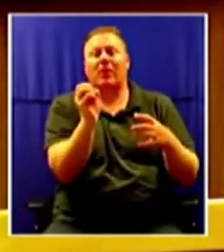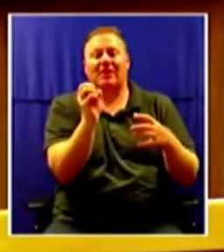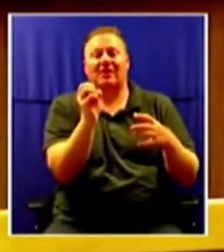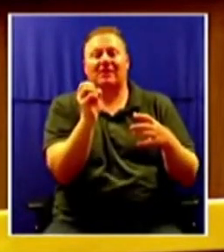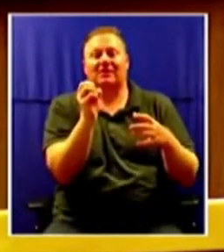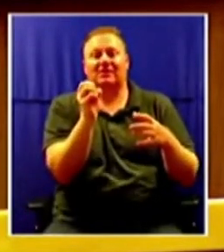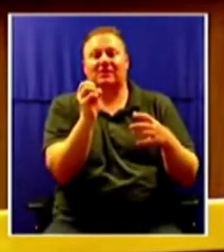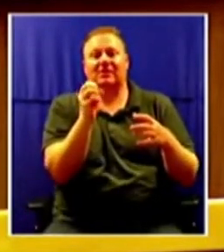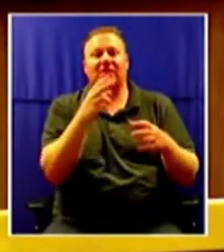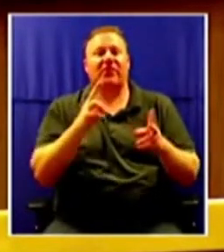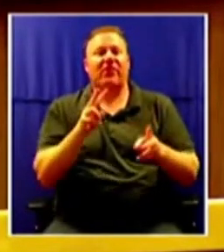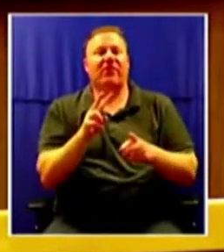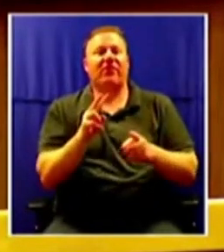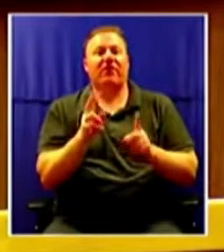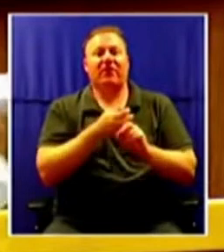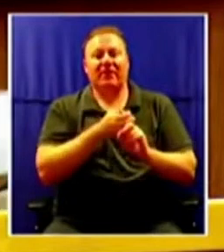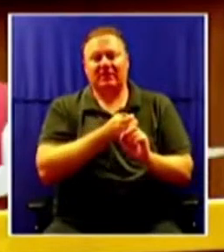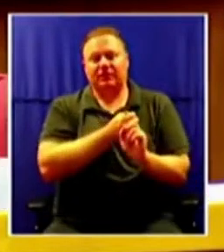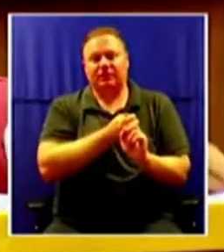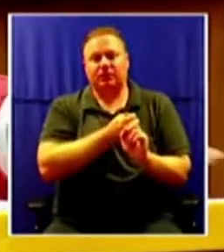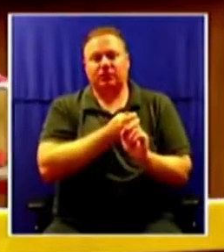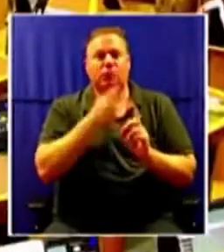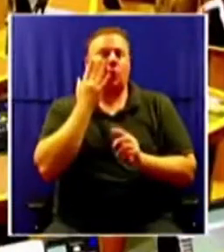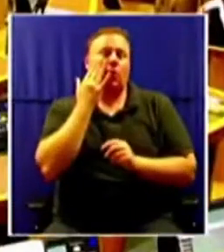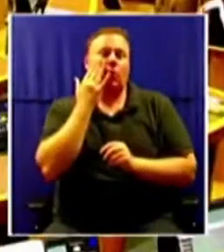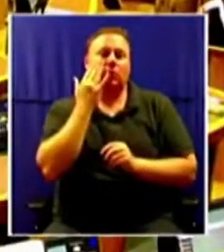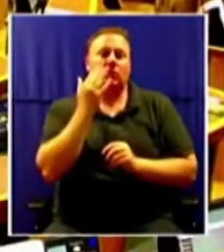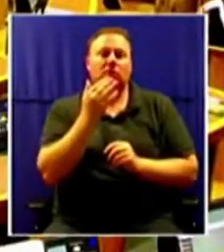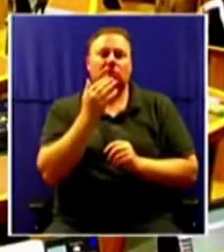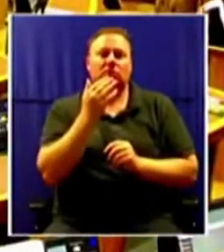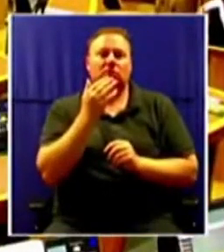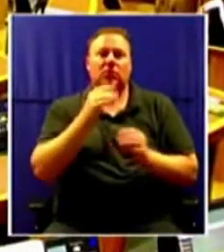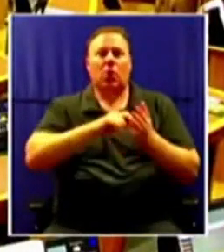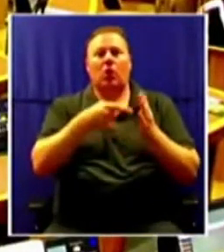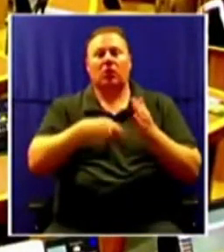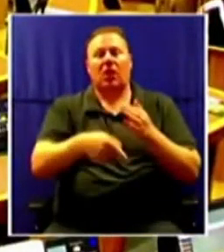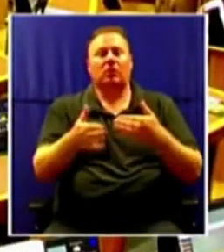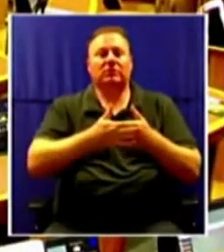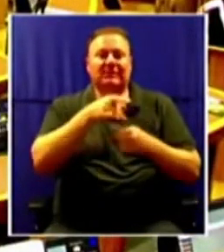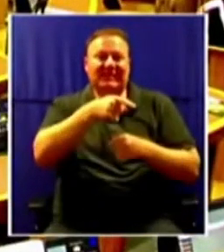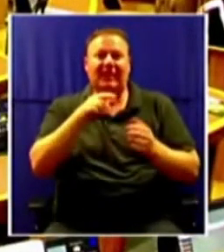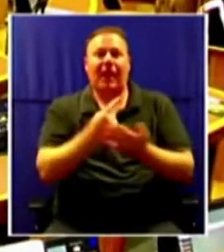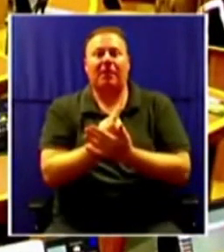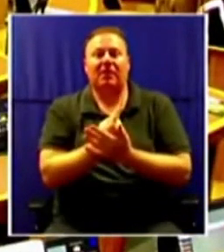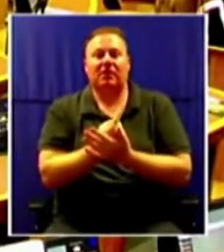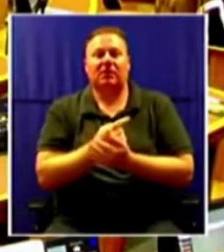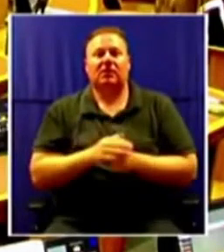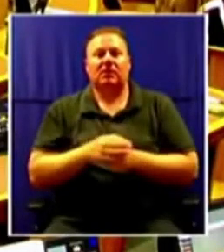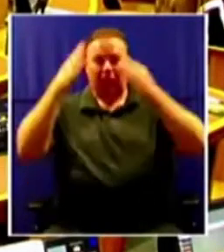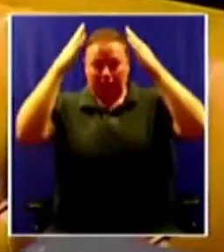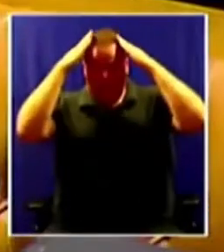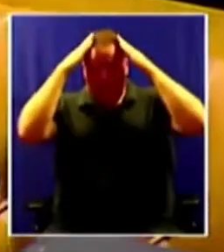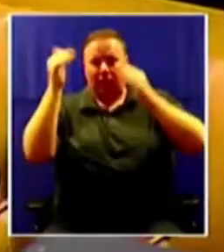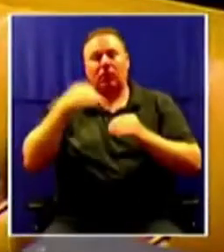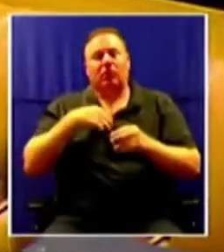lockdown while your minister of police was chasing alcohol and beach-goers. Mr. President, if you were serious about ending